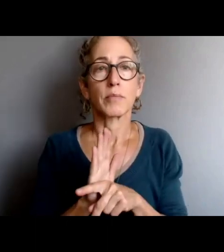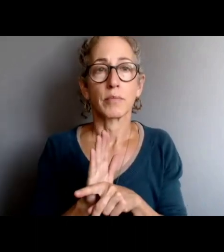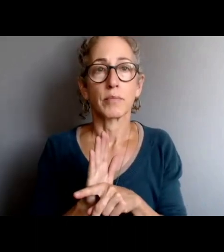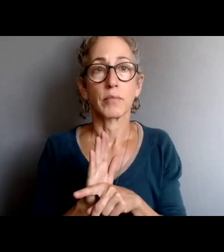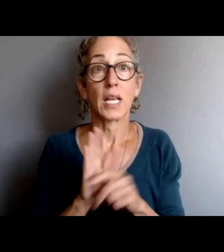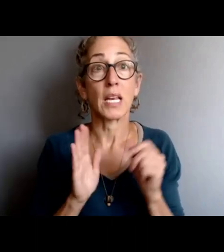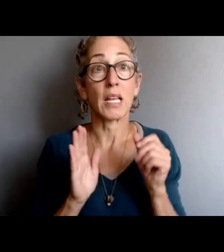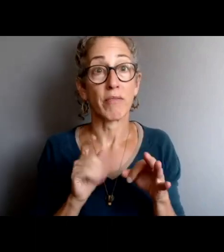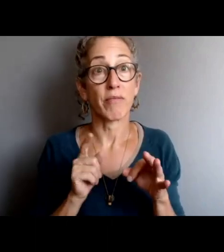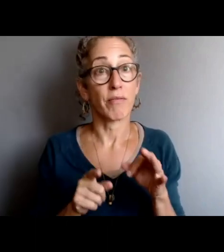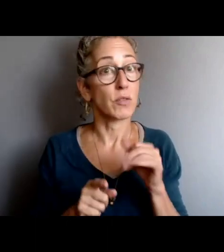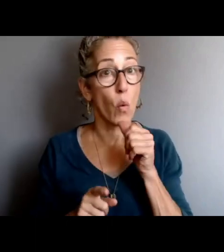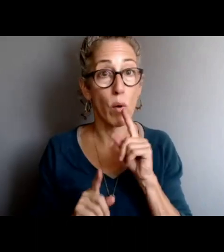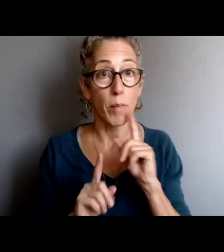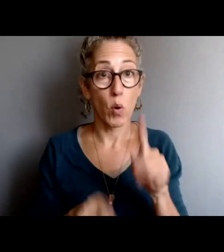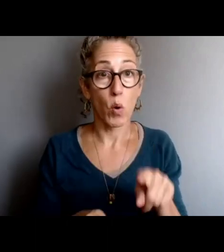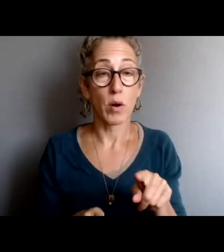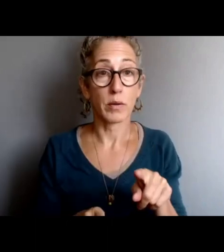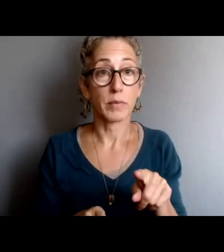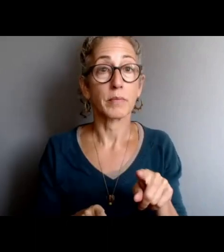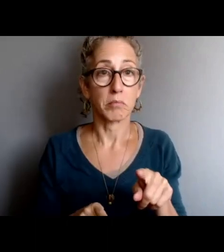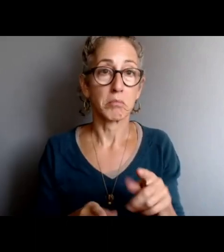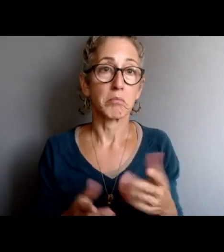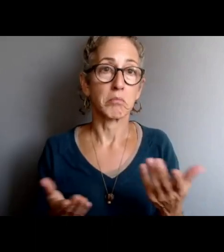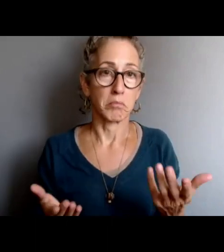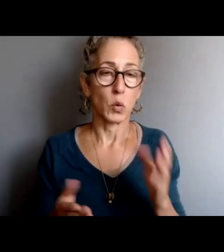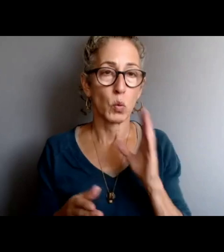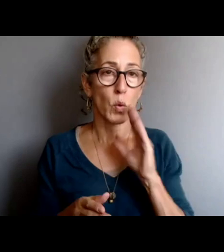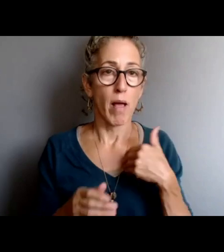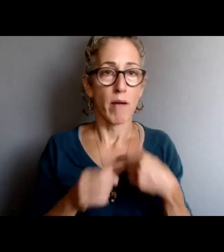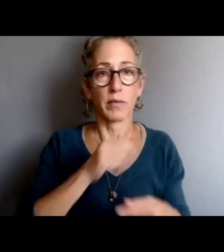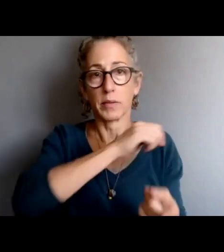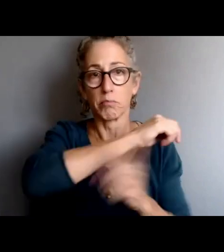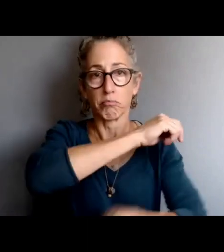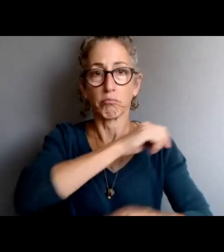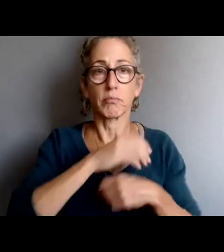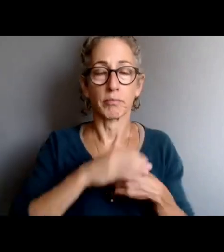who fail to report misconduct are subject to discipline by the police department.